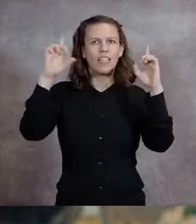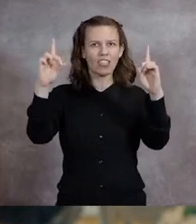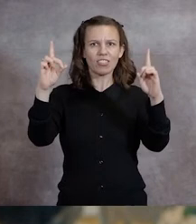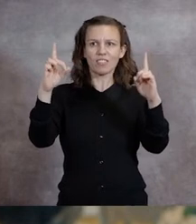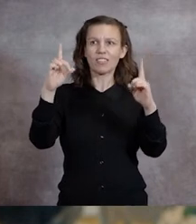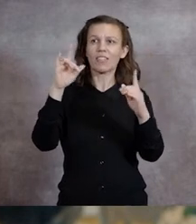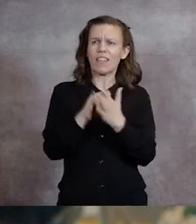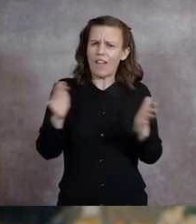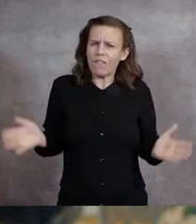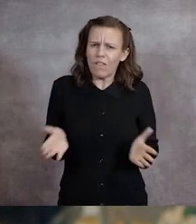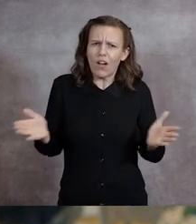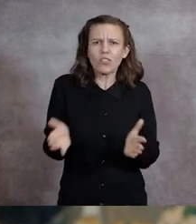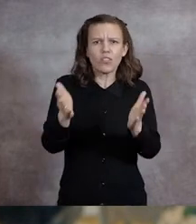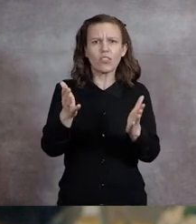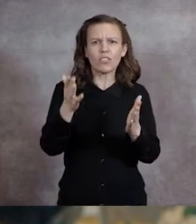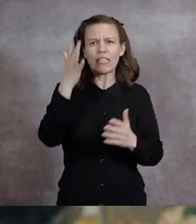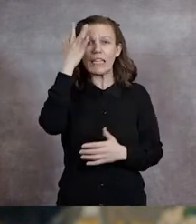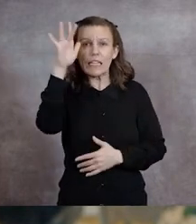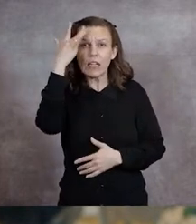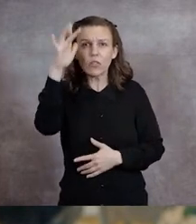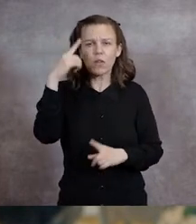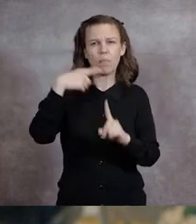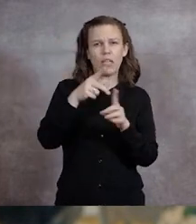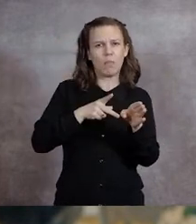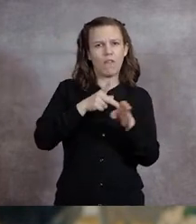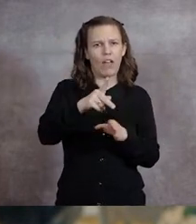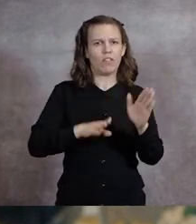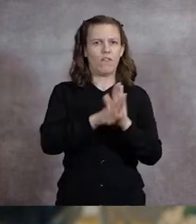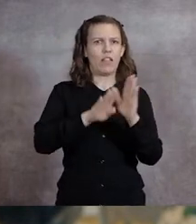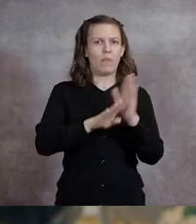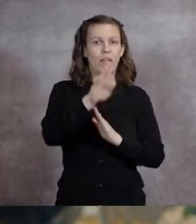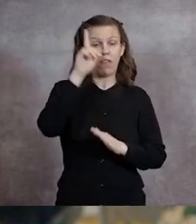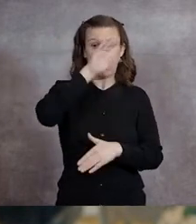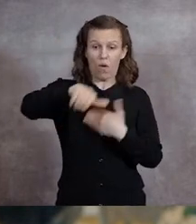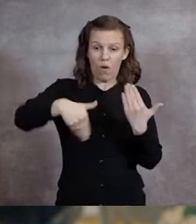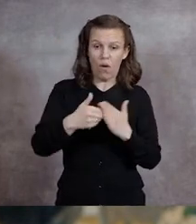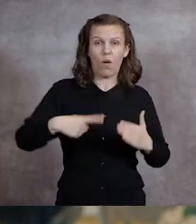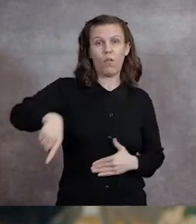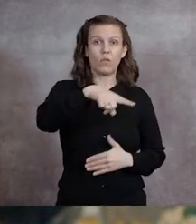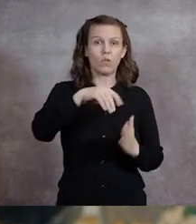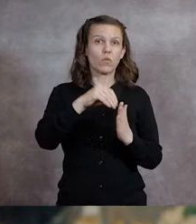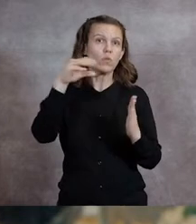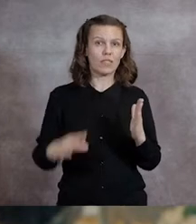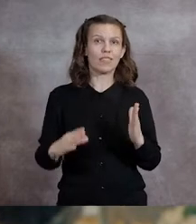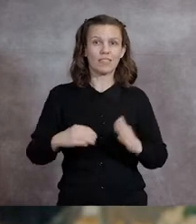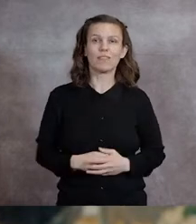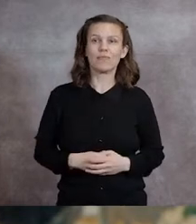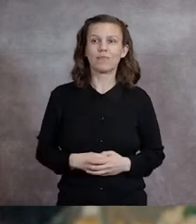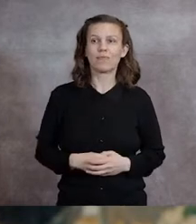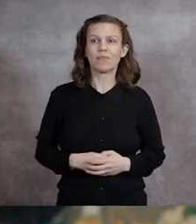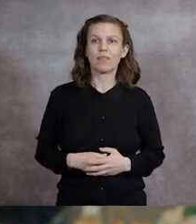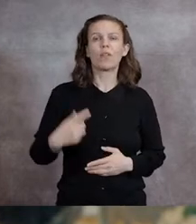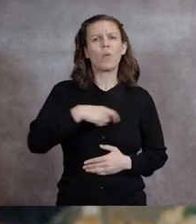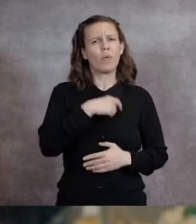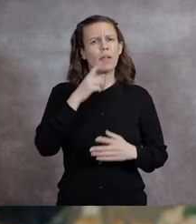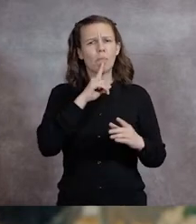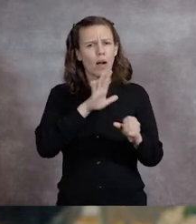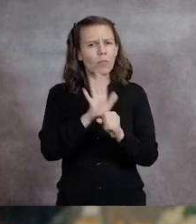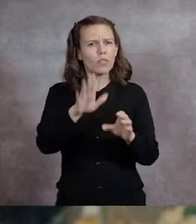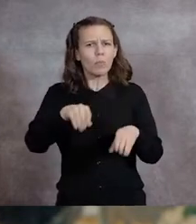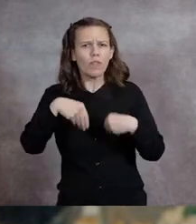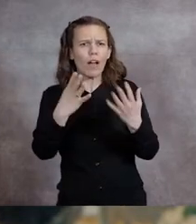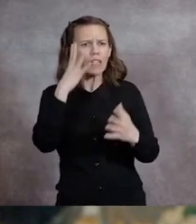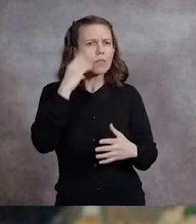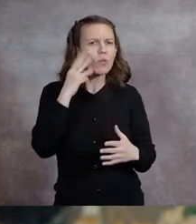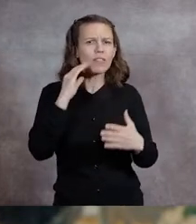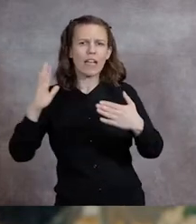that fosters the intellectual and professional development of all of our students. To provide experiences that range